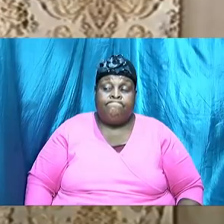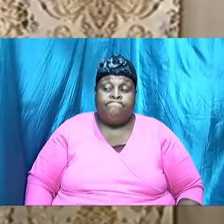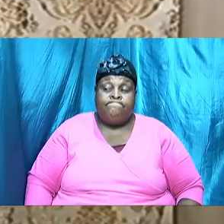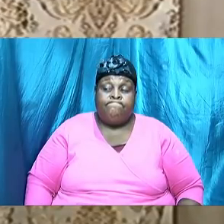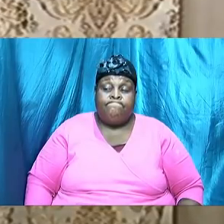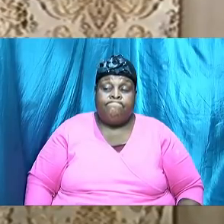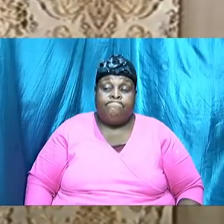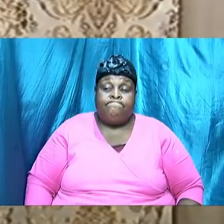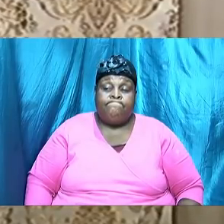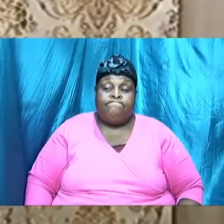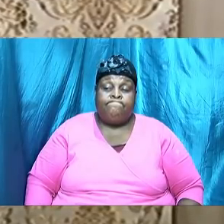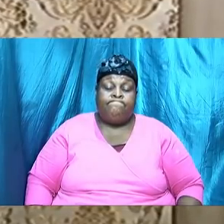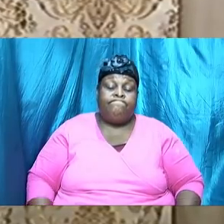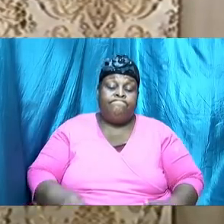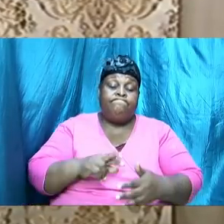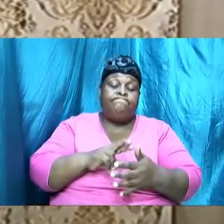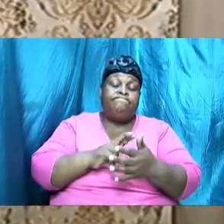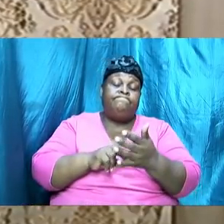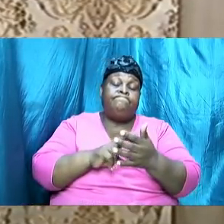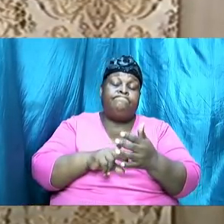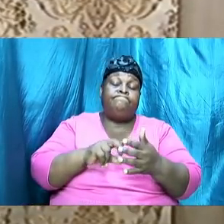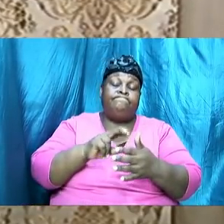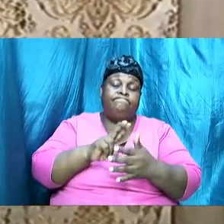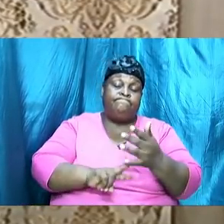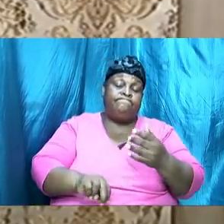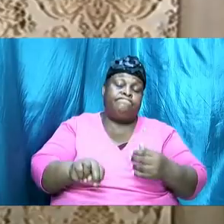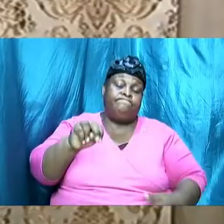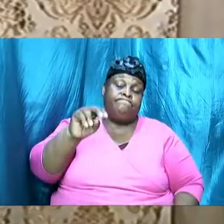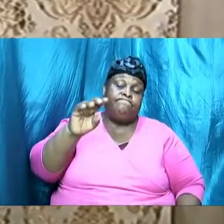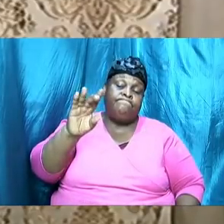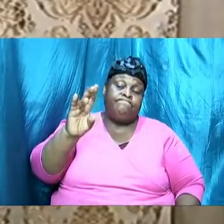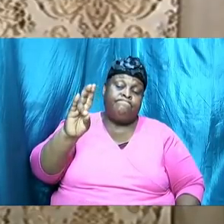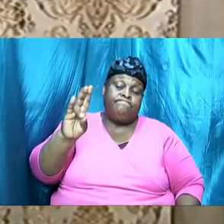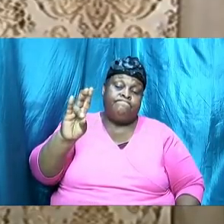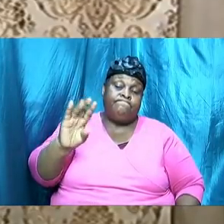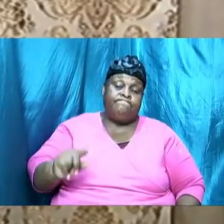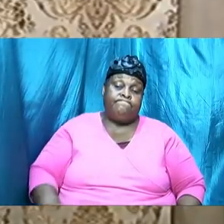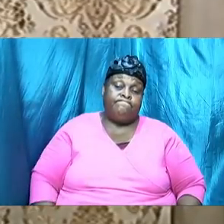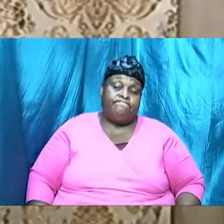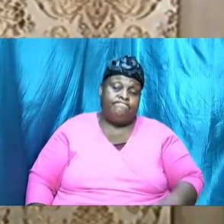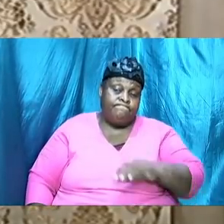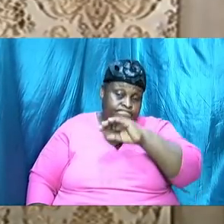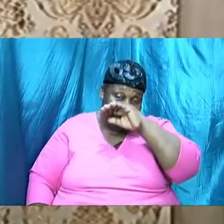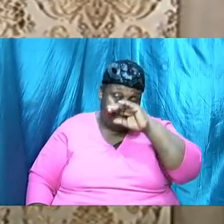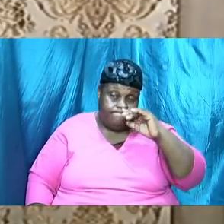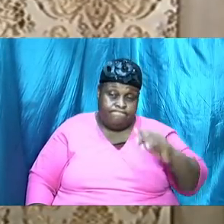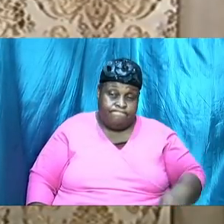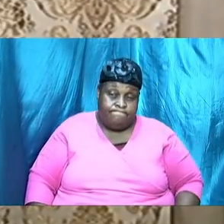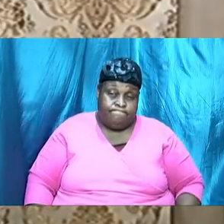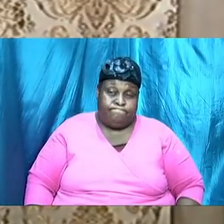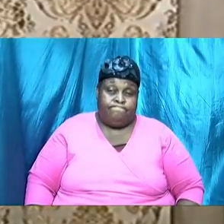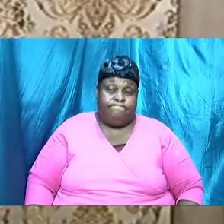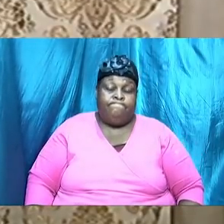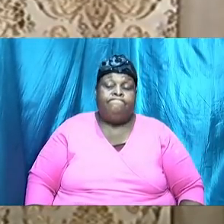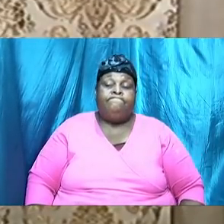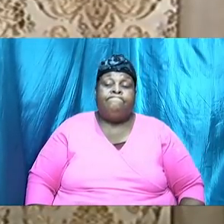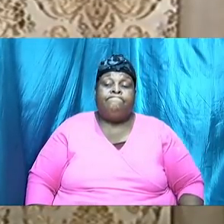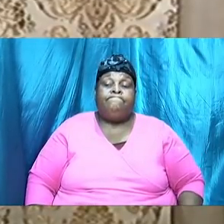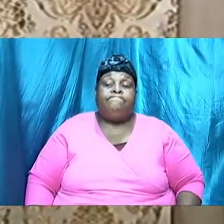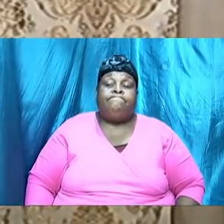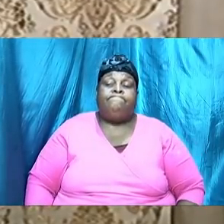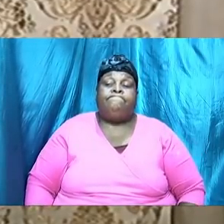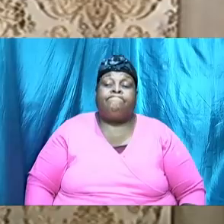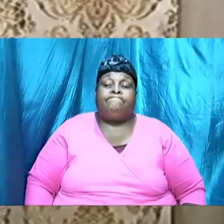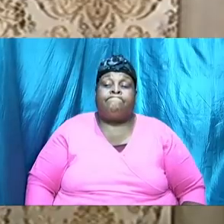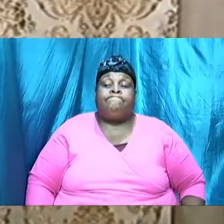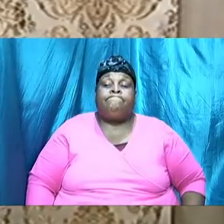let us start at verse 7 Genesis chapter 2 we're going to bring it up on the screen for you and we're going